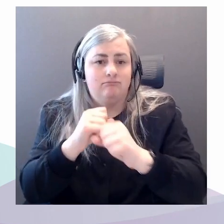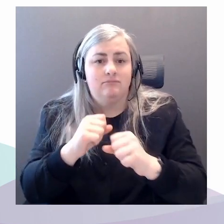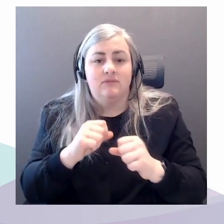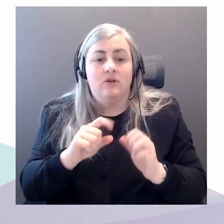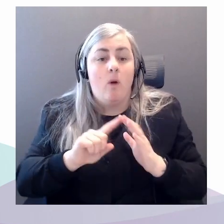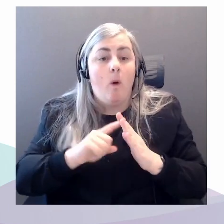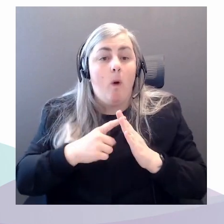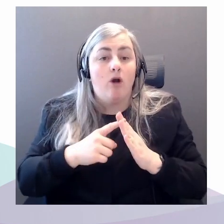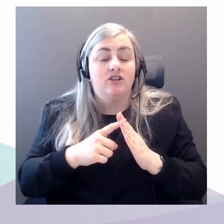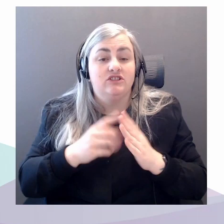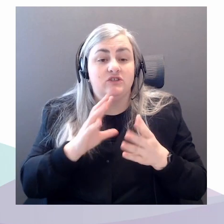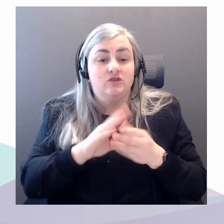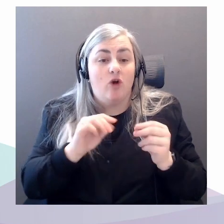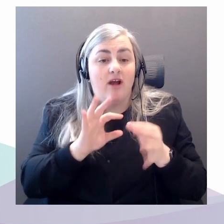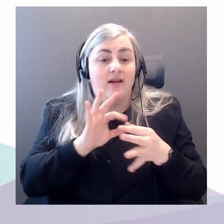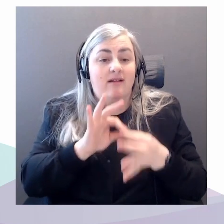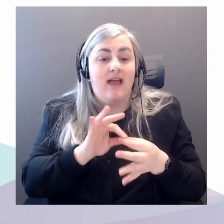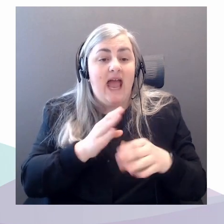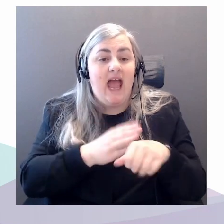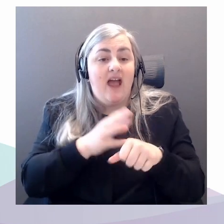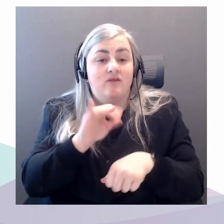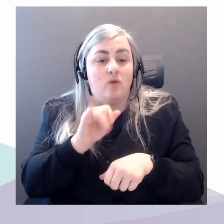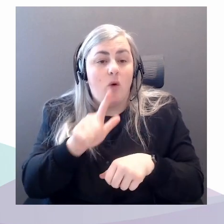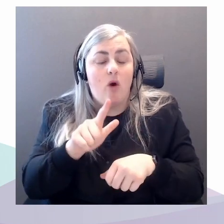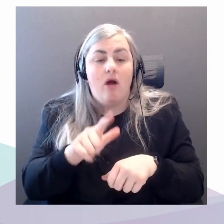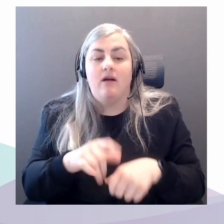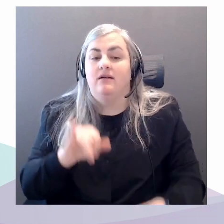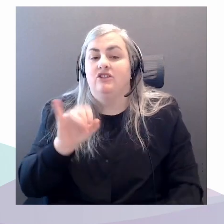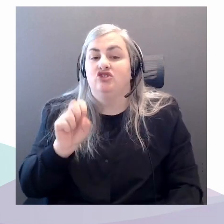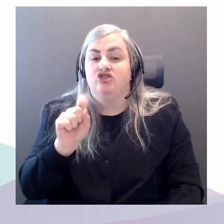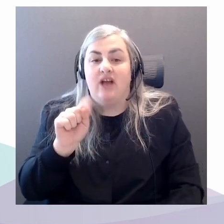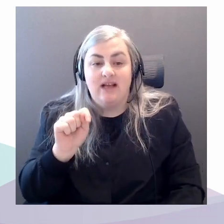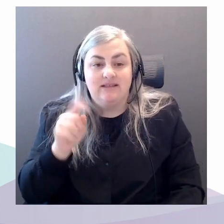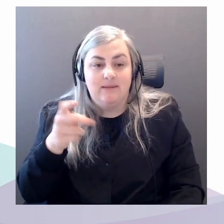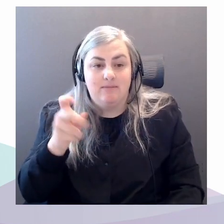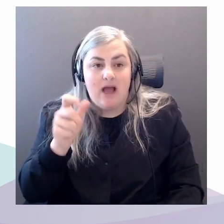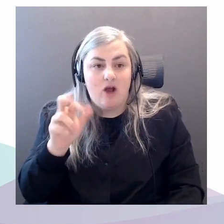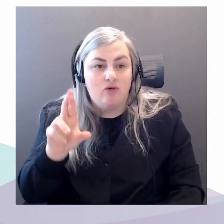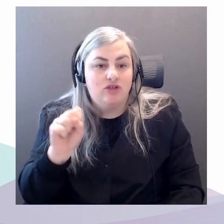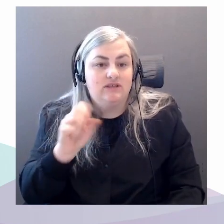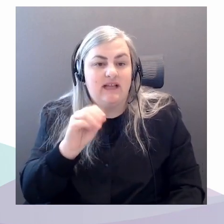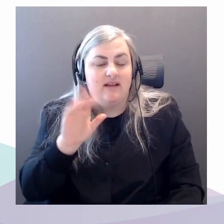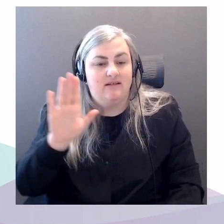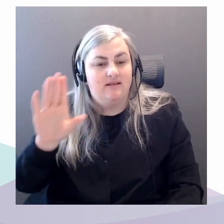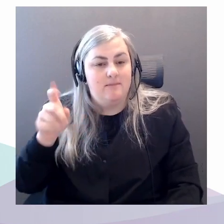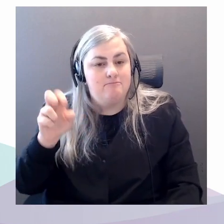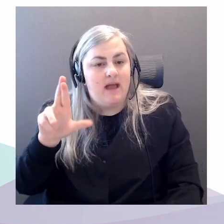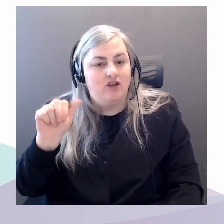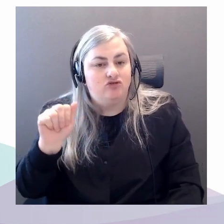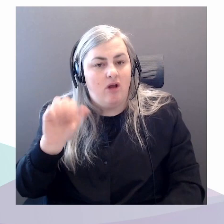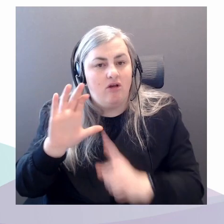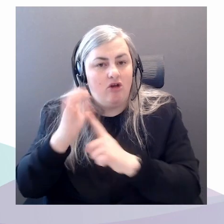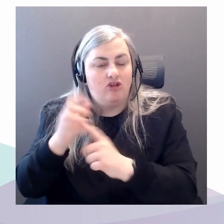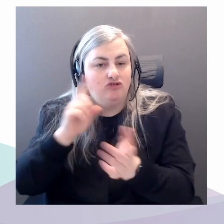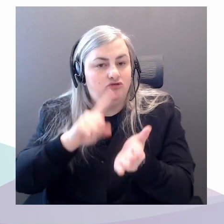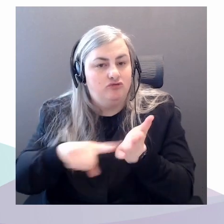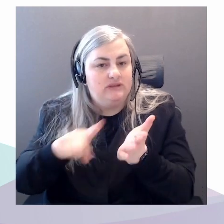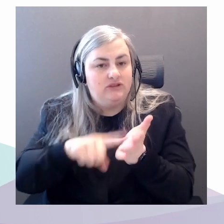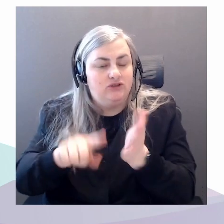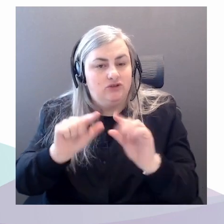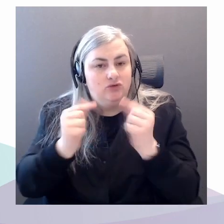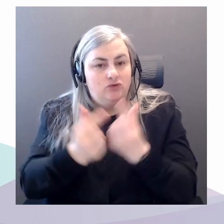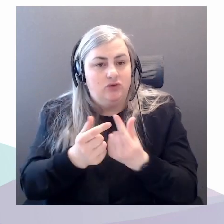about Just Powers and the Petro Cultures Research Group. And really, all you've been able to do, both in a critical